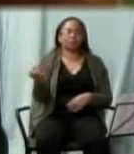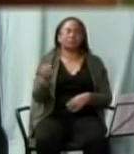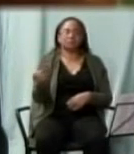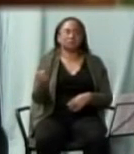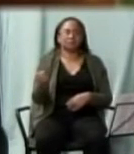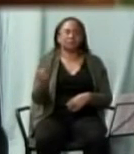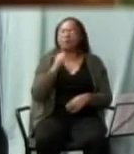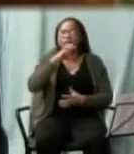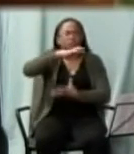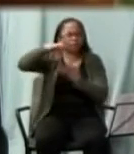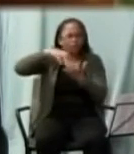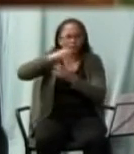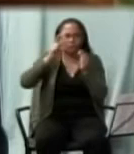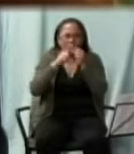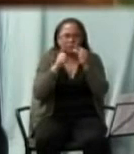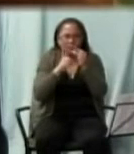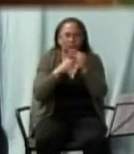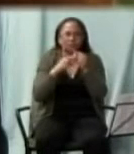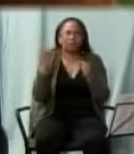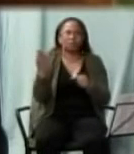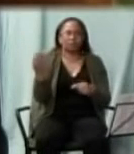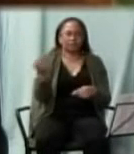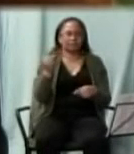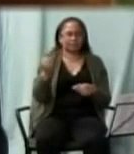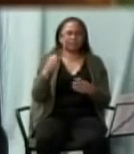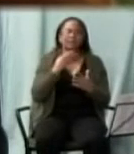this reading in the gospel